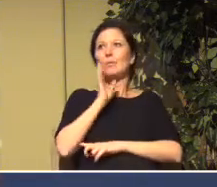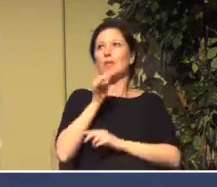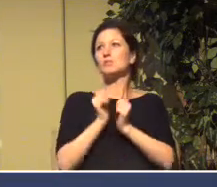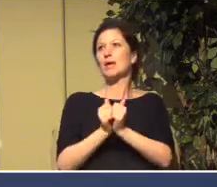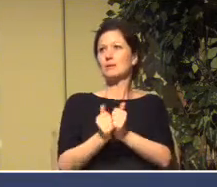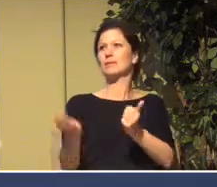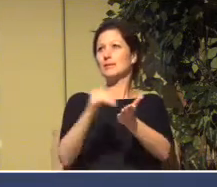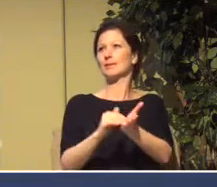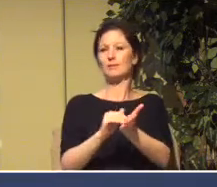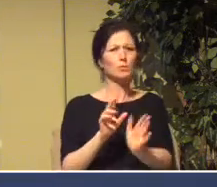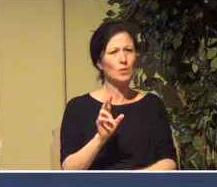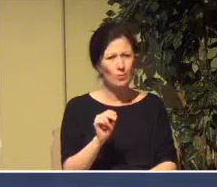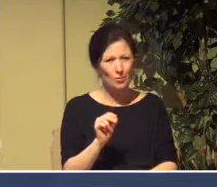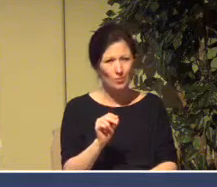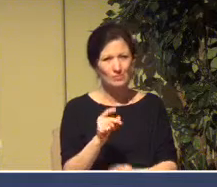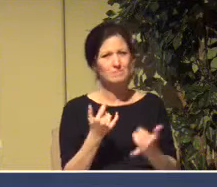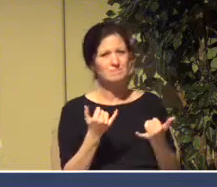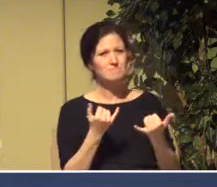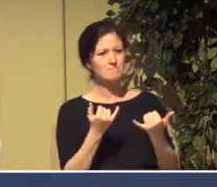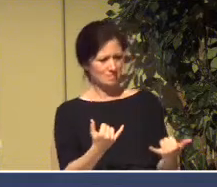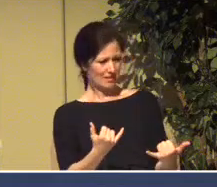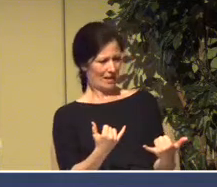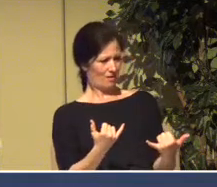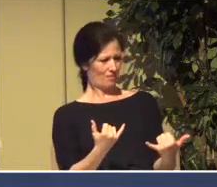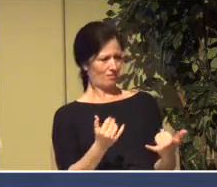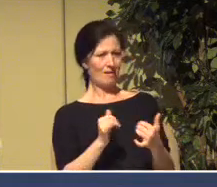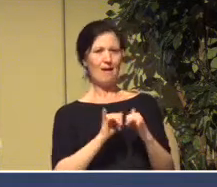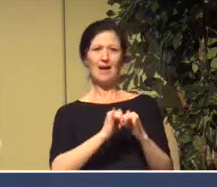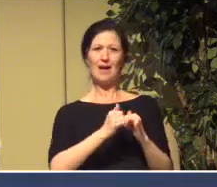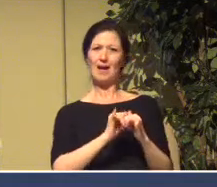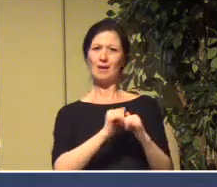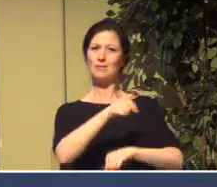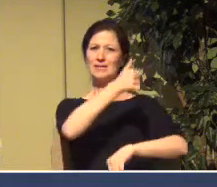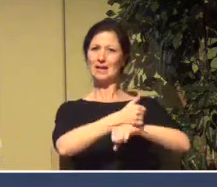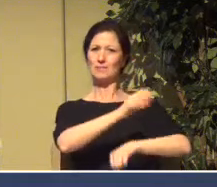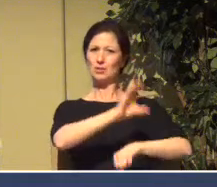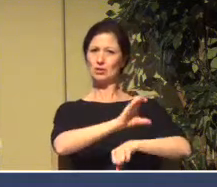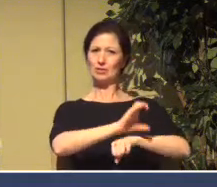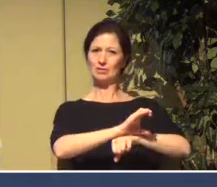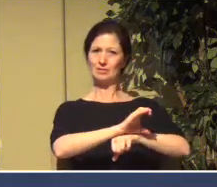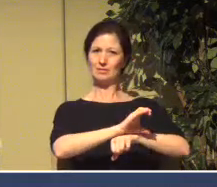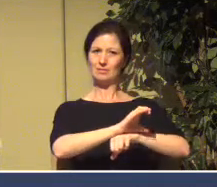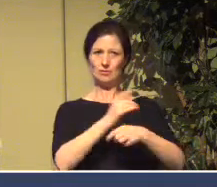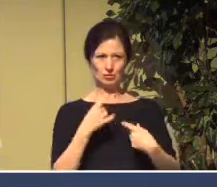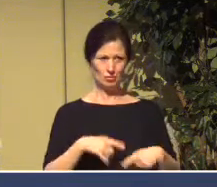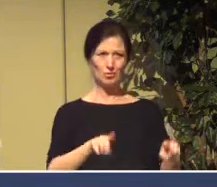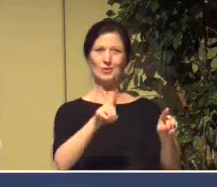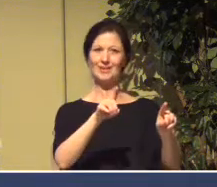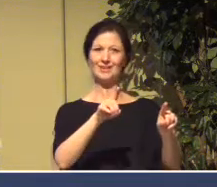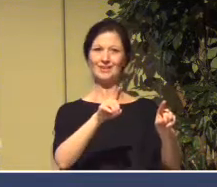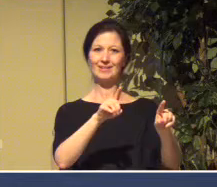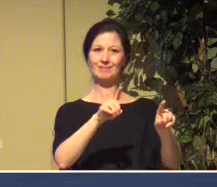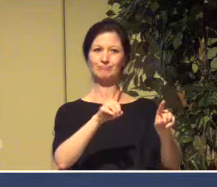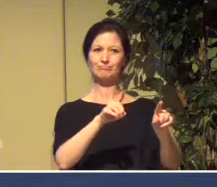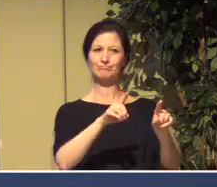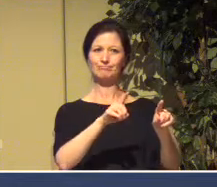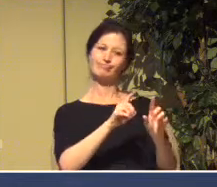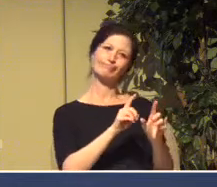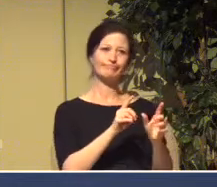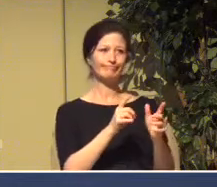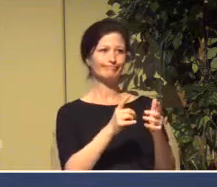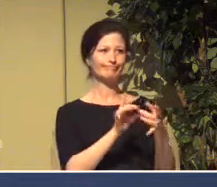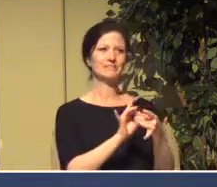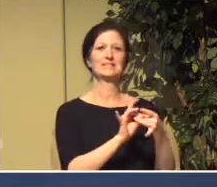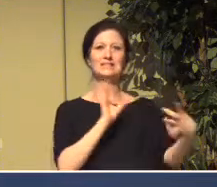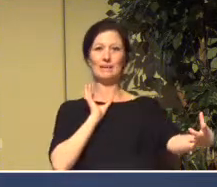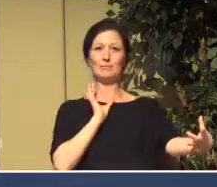we're going to see how it is that we can be church in exile. And also how God is shaping and